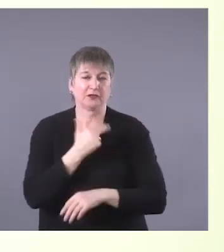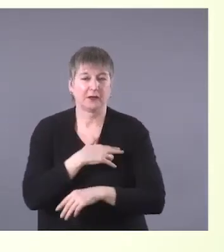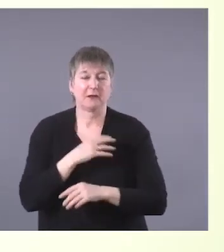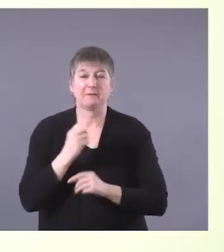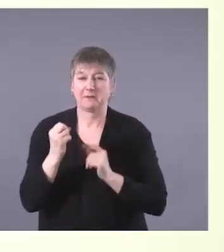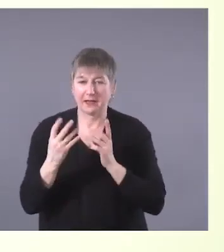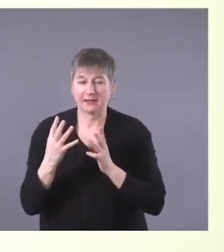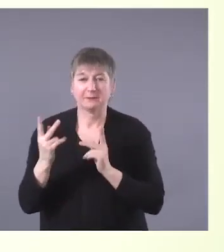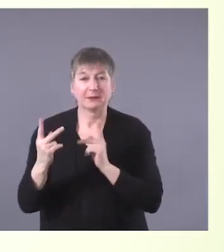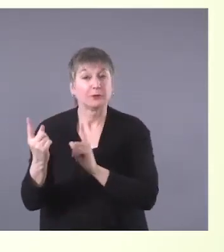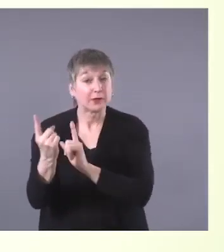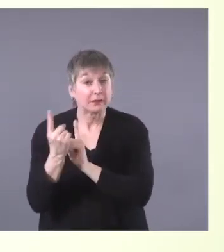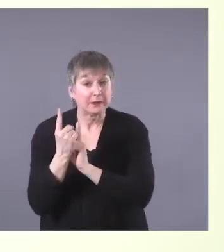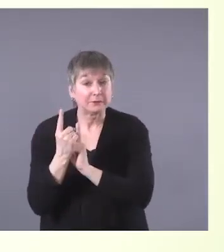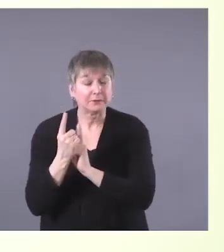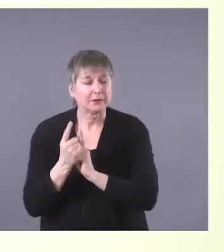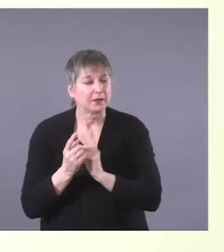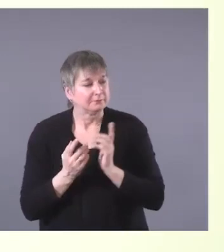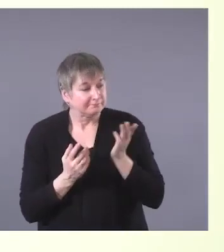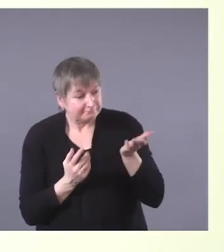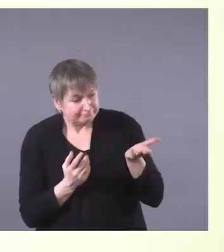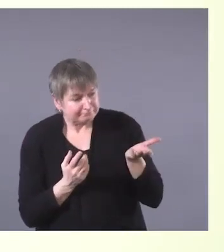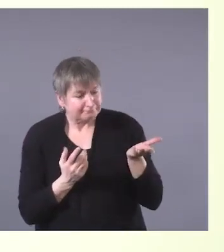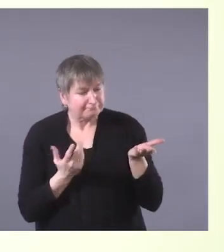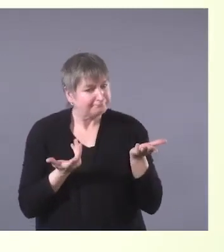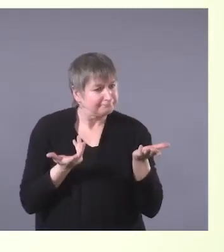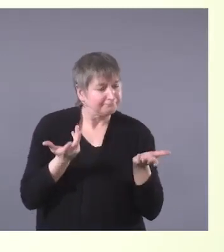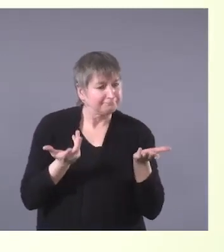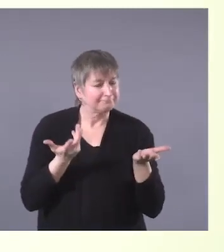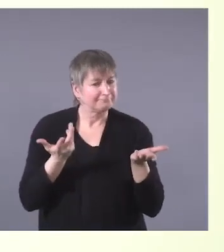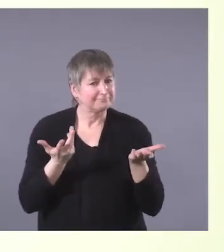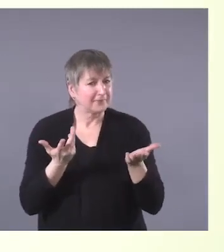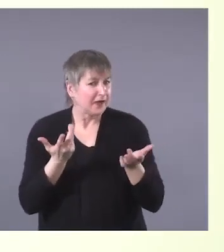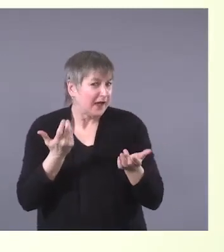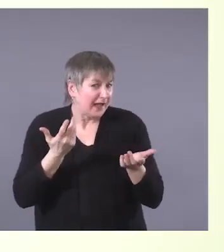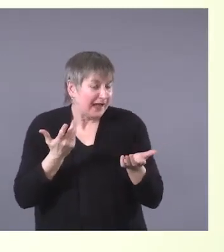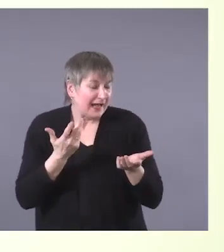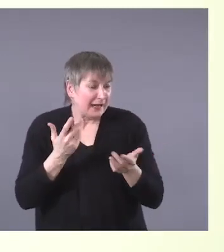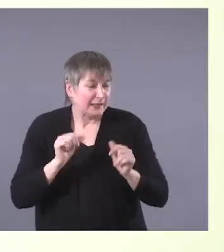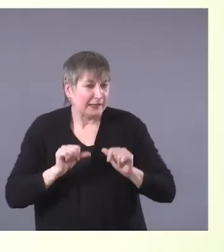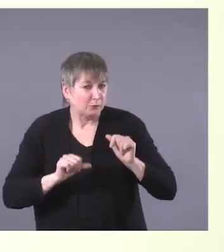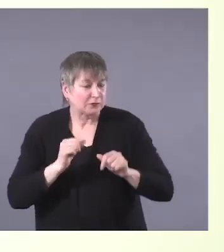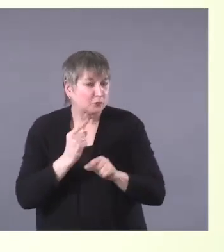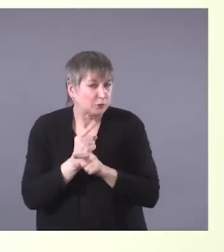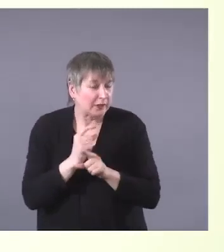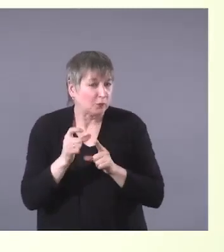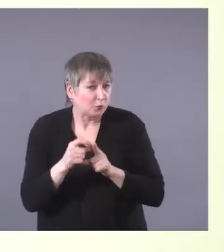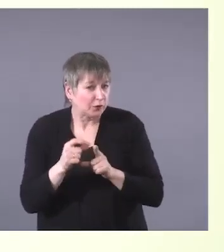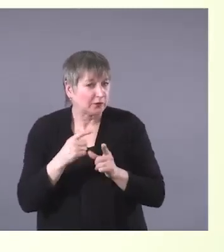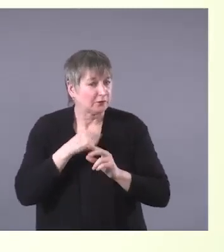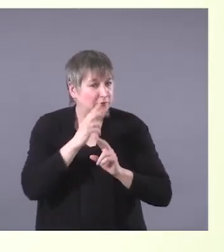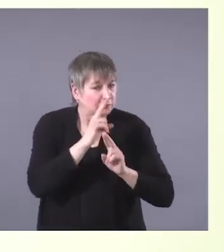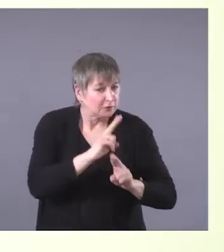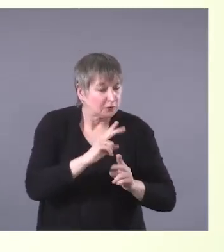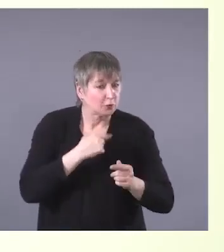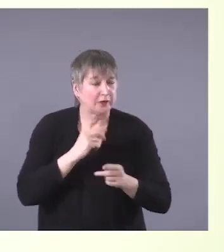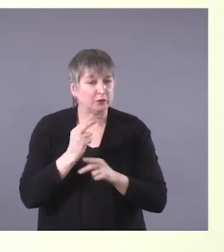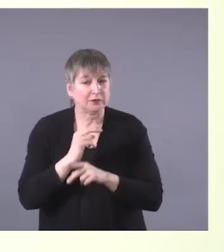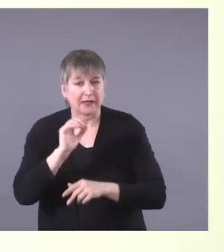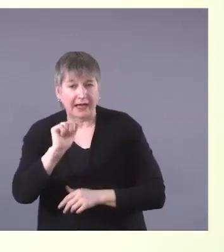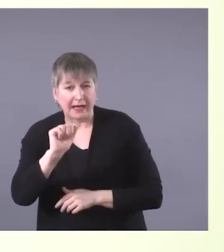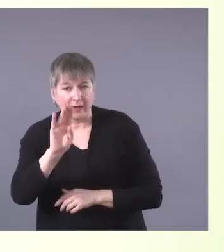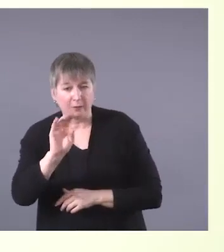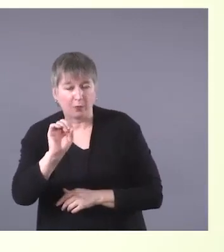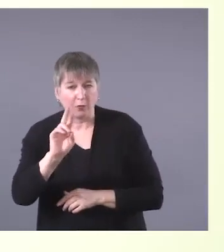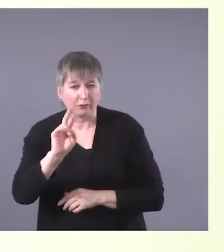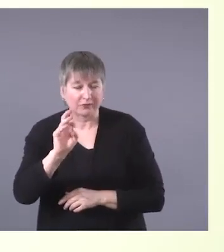to me and they they asked me, I don't know which correct term to use. Do I use Aboriginal? I